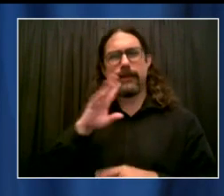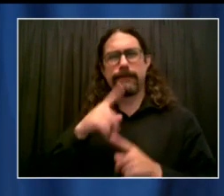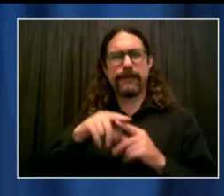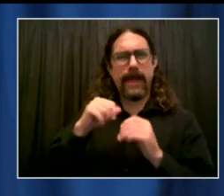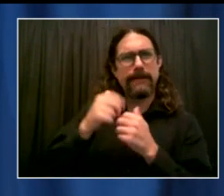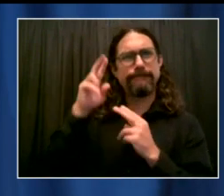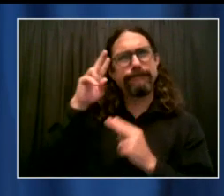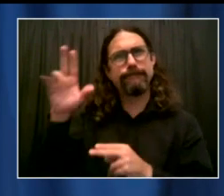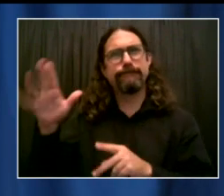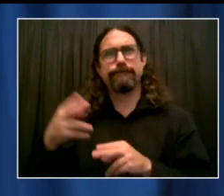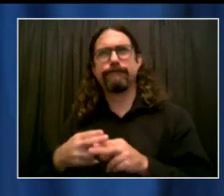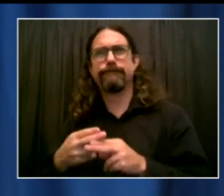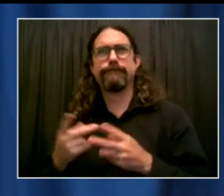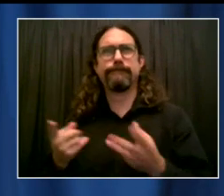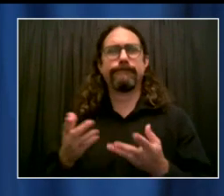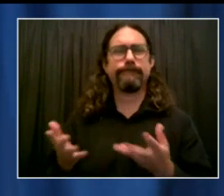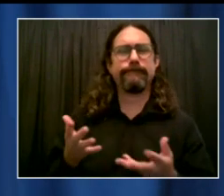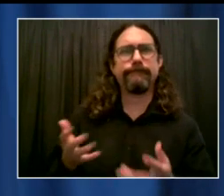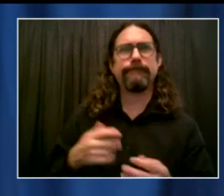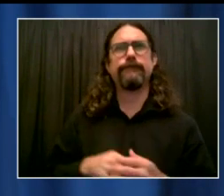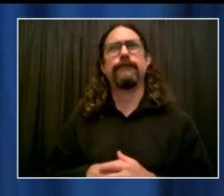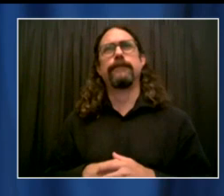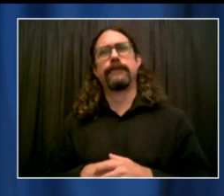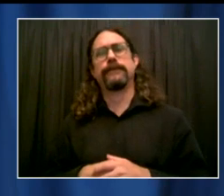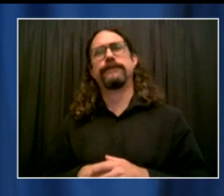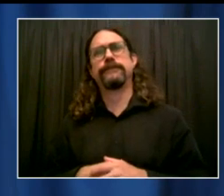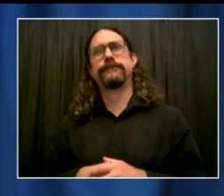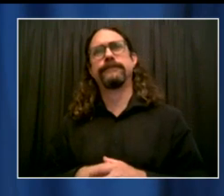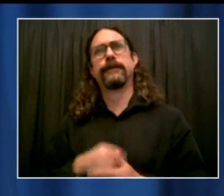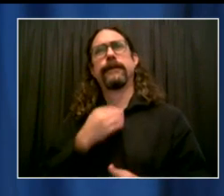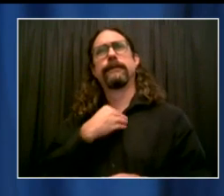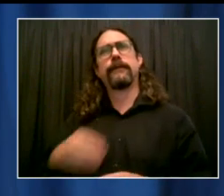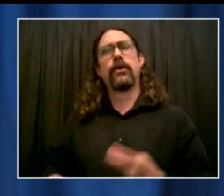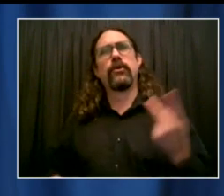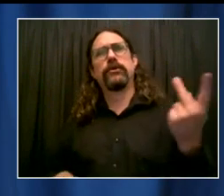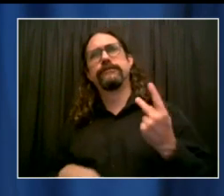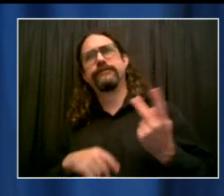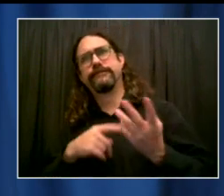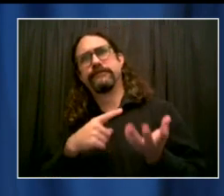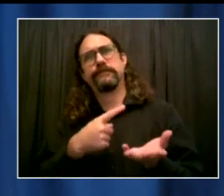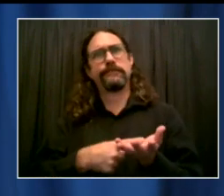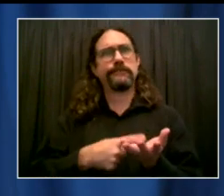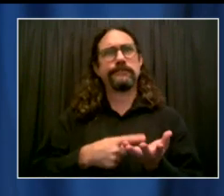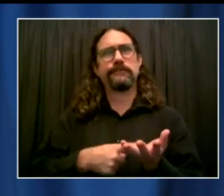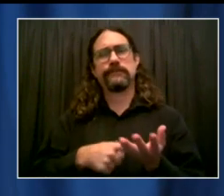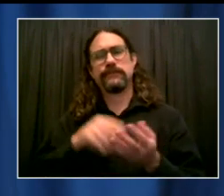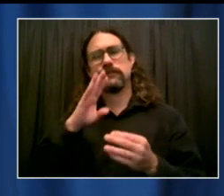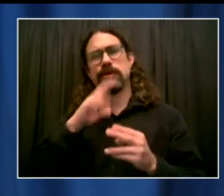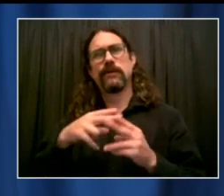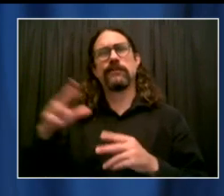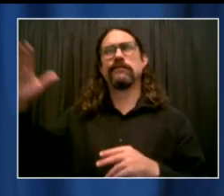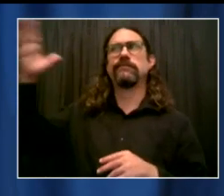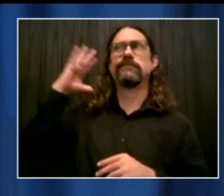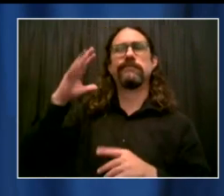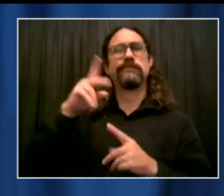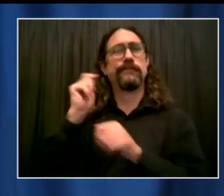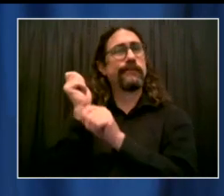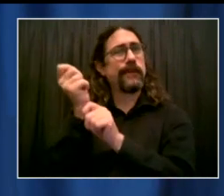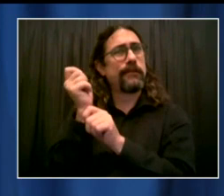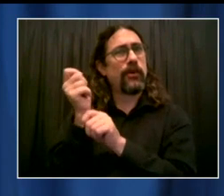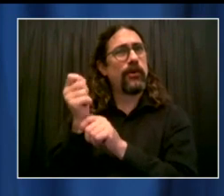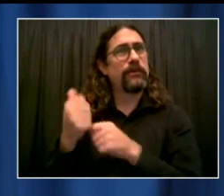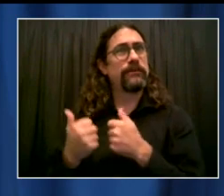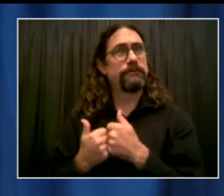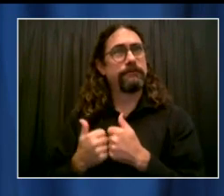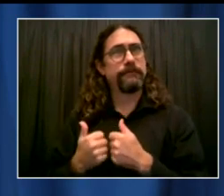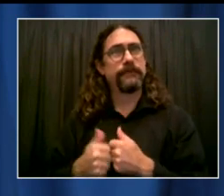And as you know, Mr. Mayor, that probably meant some—probably some chewing tobacco on my part, definitely some salty language on my part. And